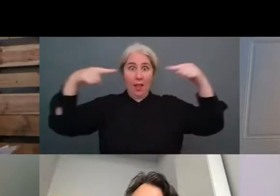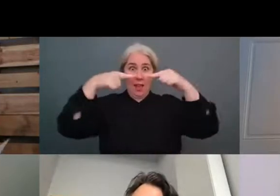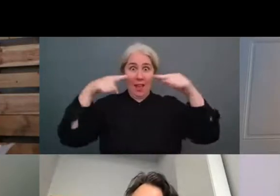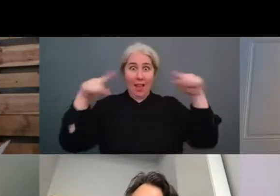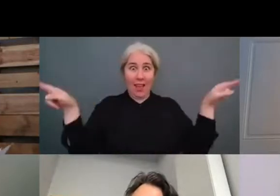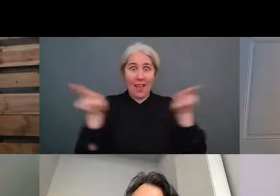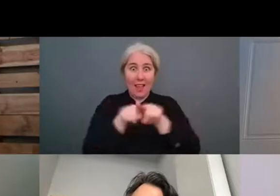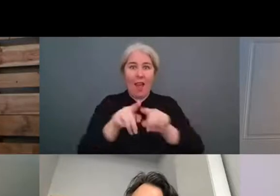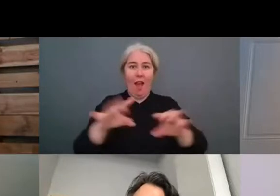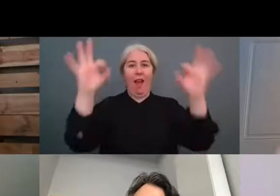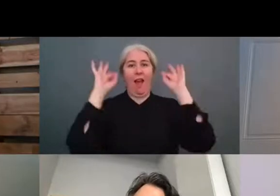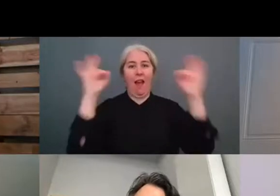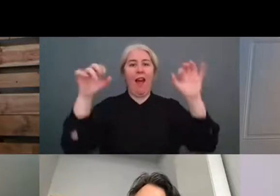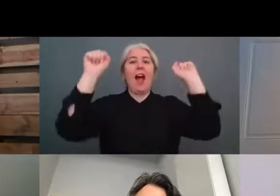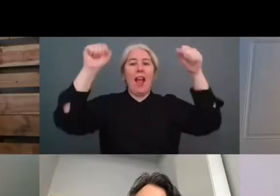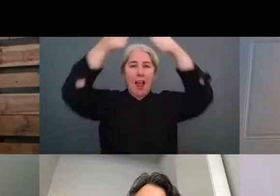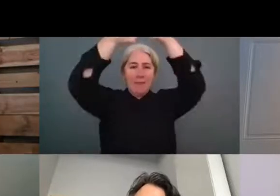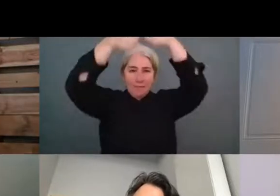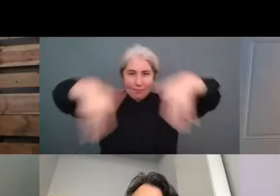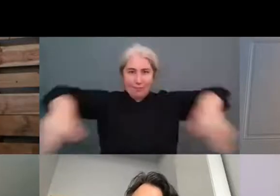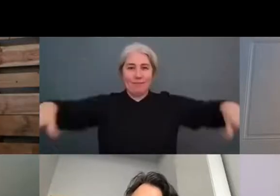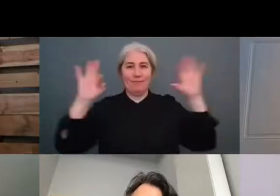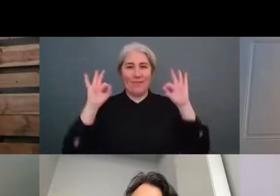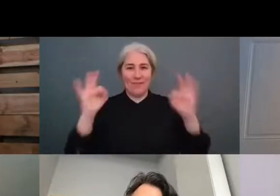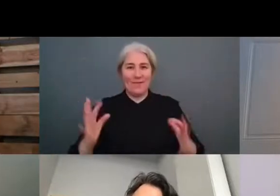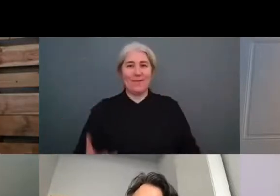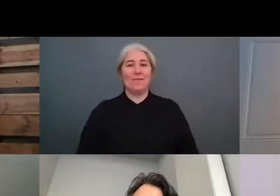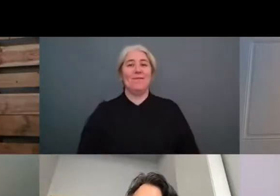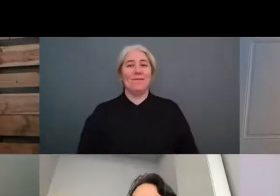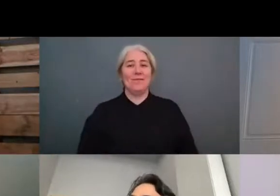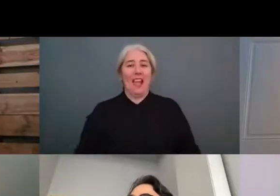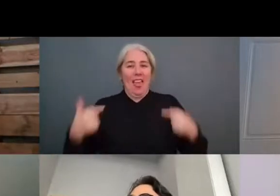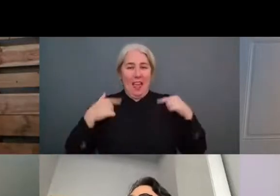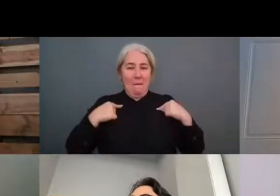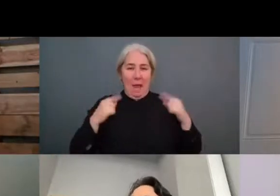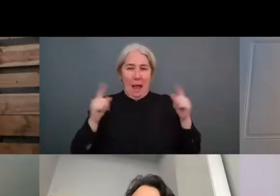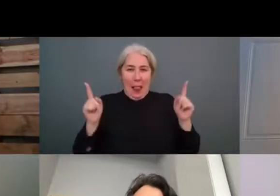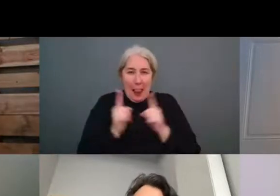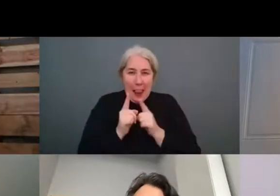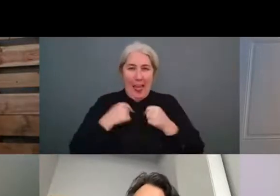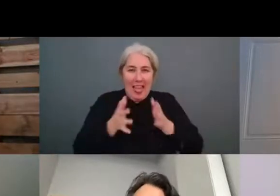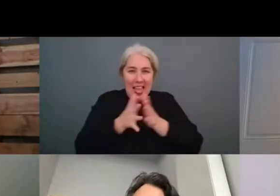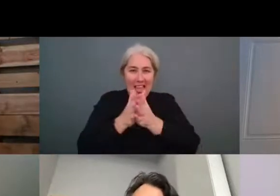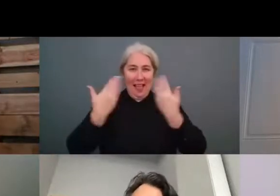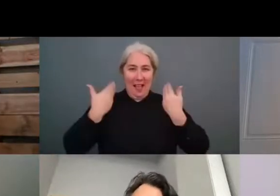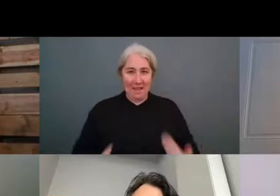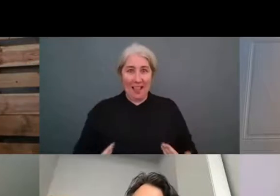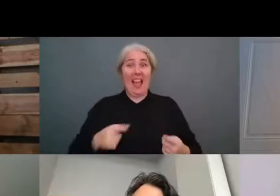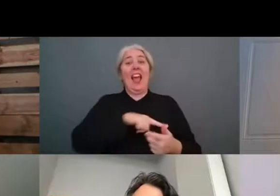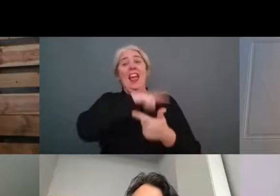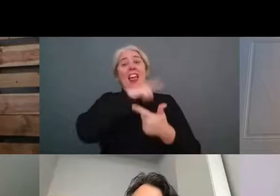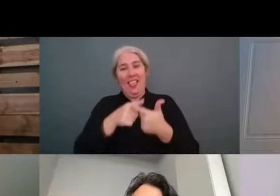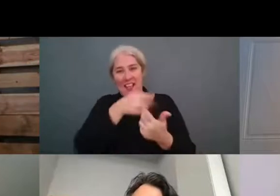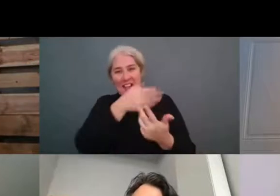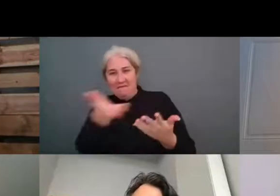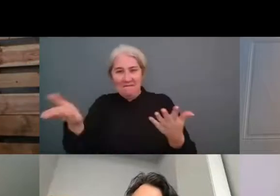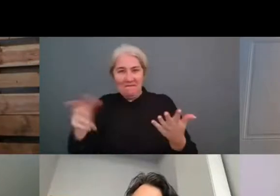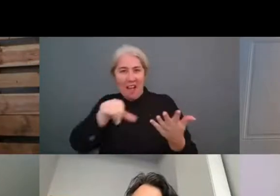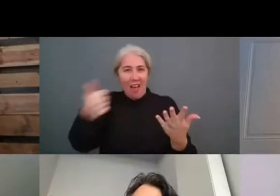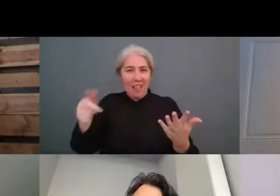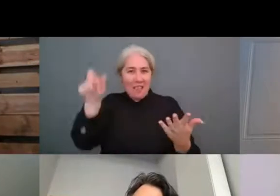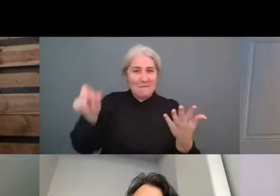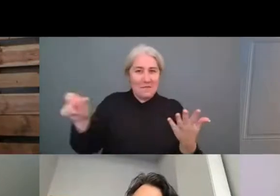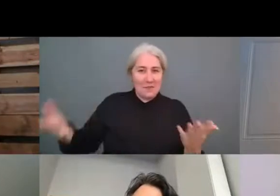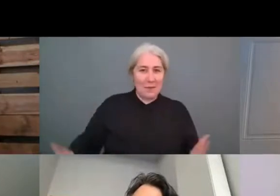as a sufficient as an introduction and then i'm happy to participate in this you know first panel let's move to you theo